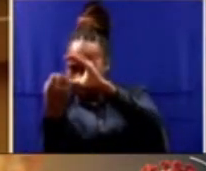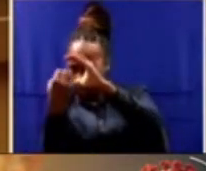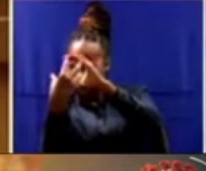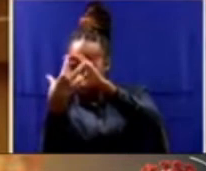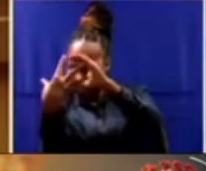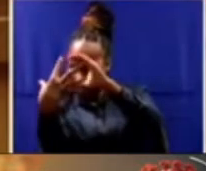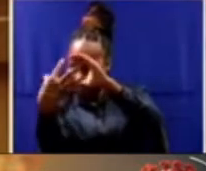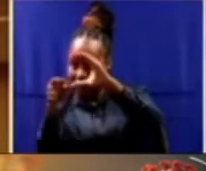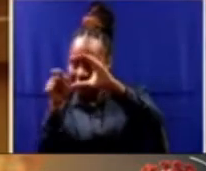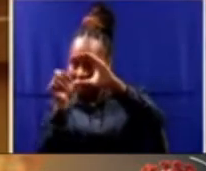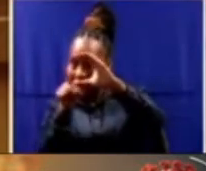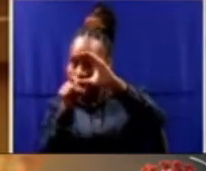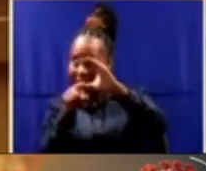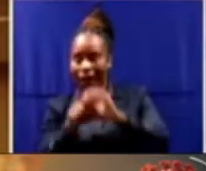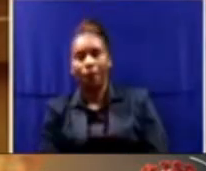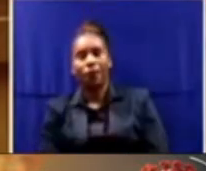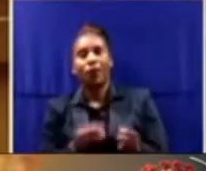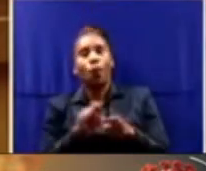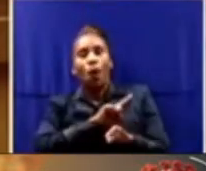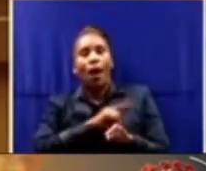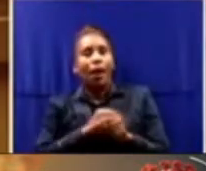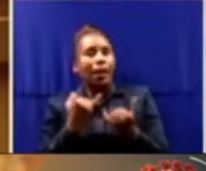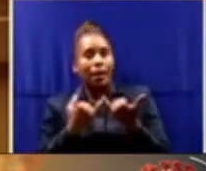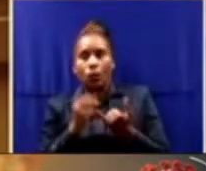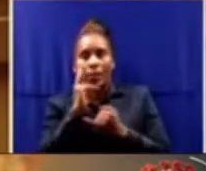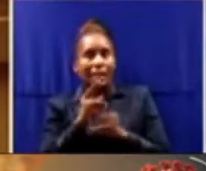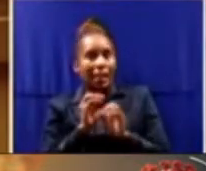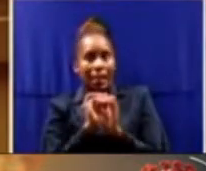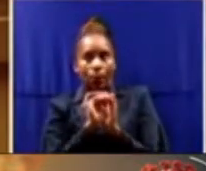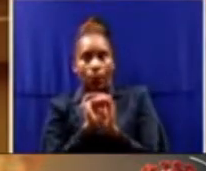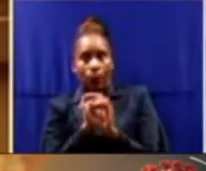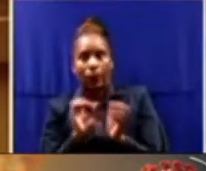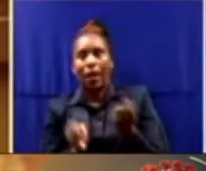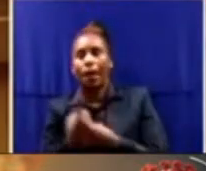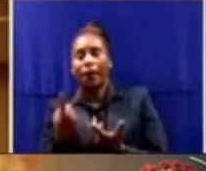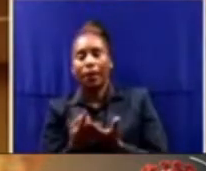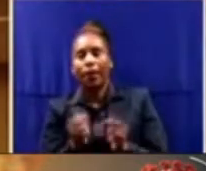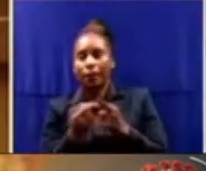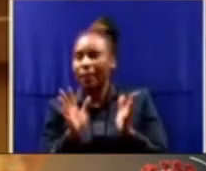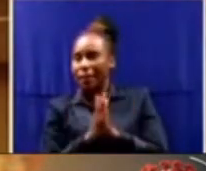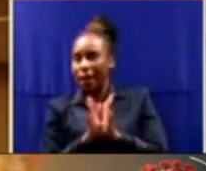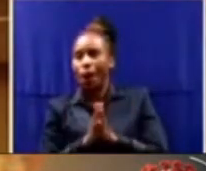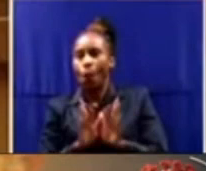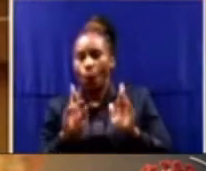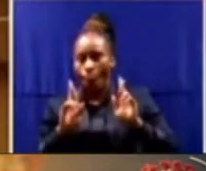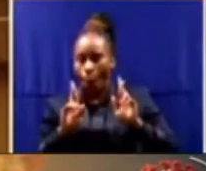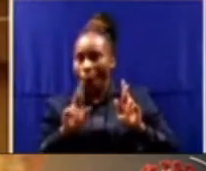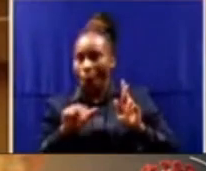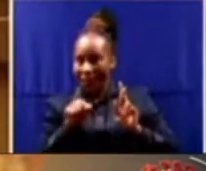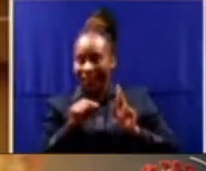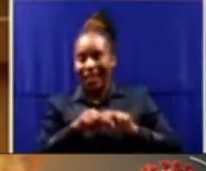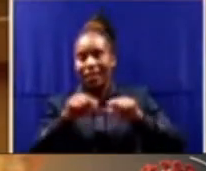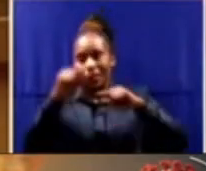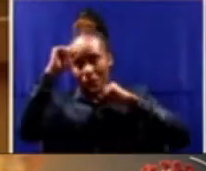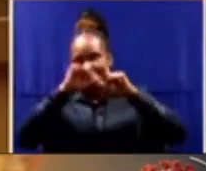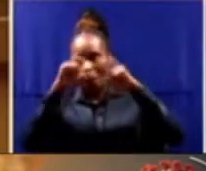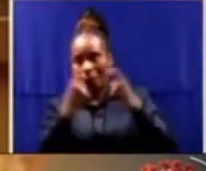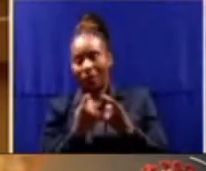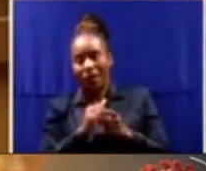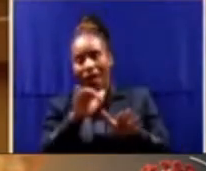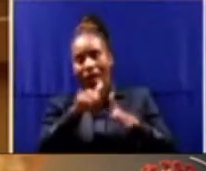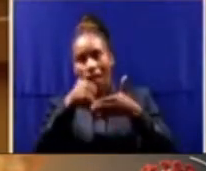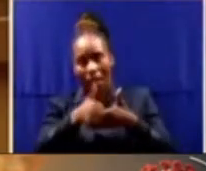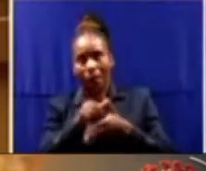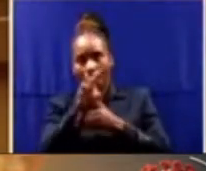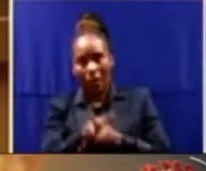every vacancy is filled and every contract is awarded, the backlog will not be addressed within a year, because every single day more and more case exhibits